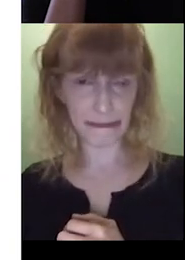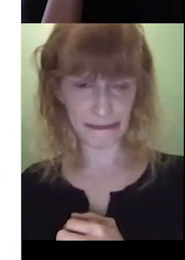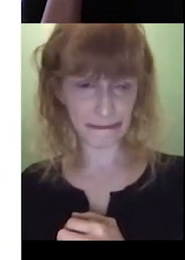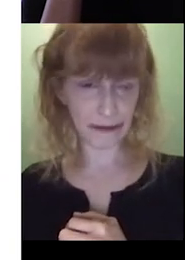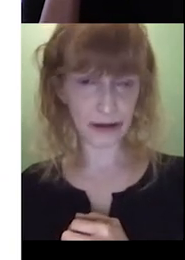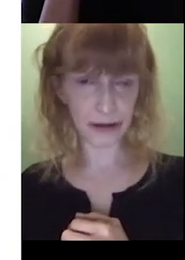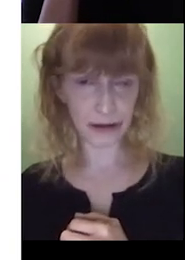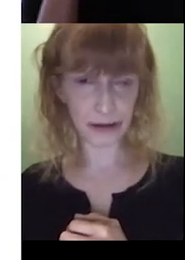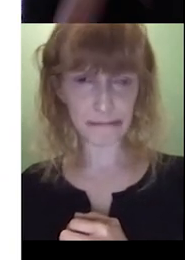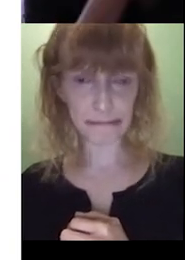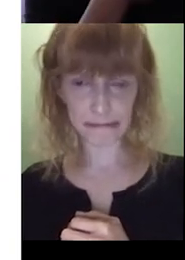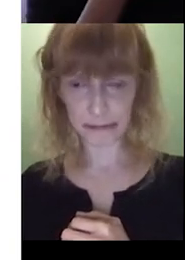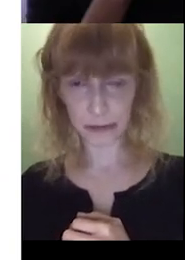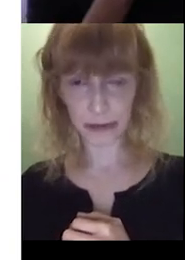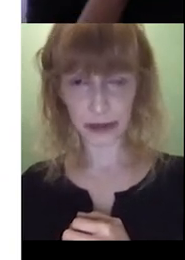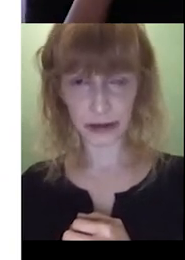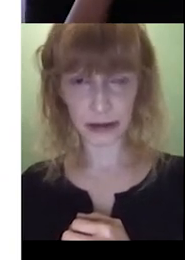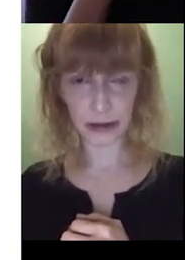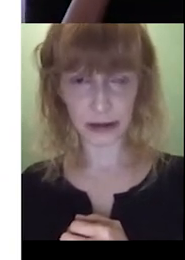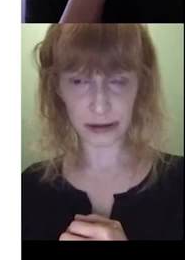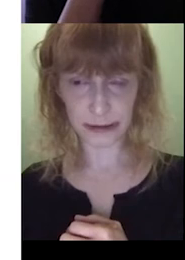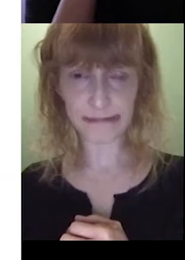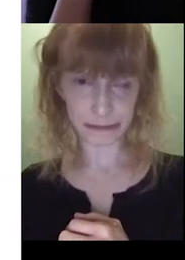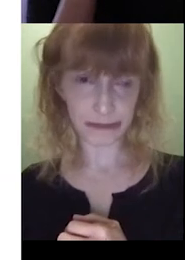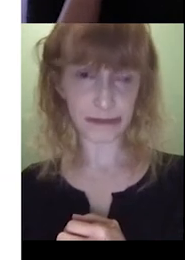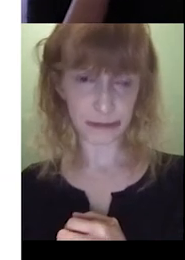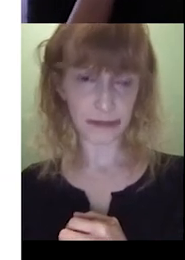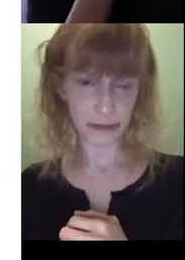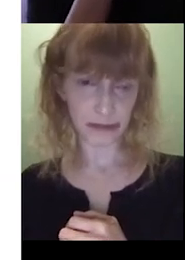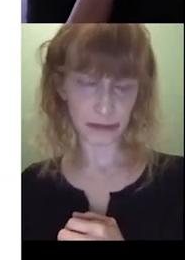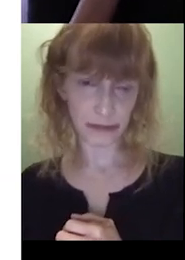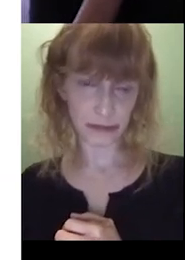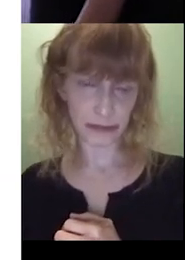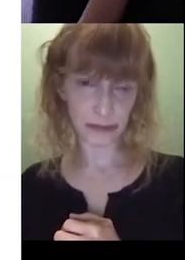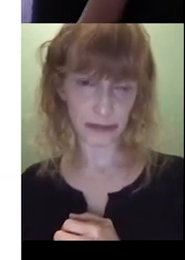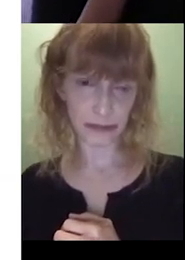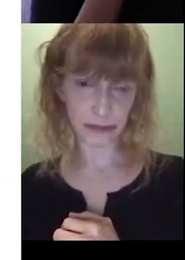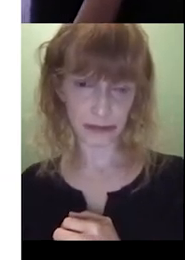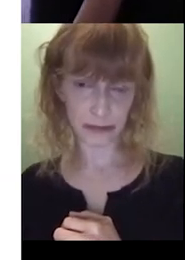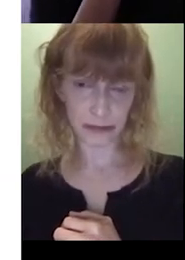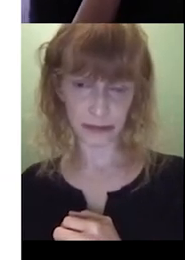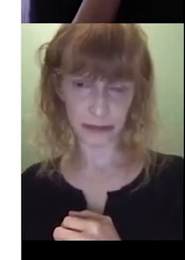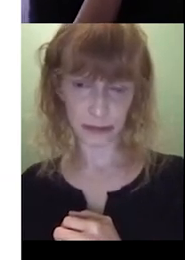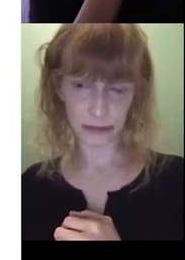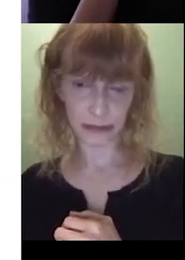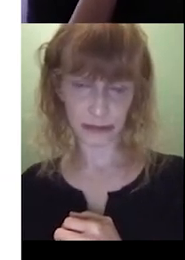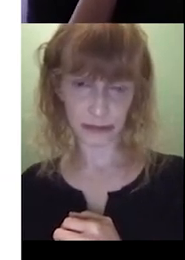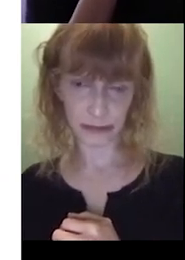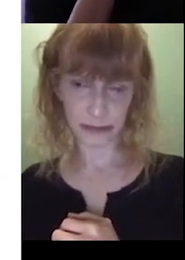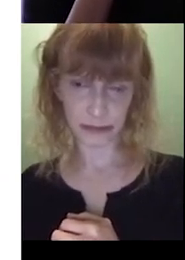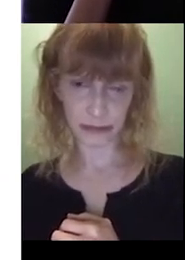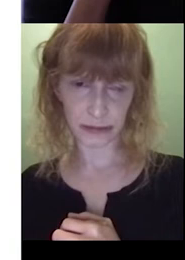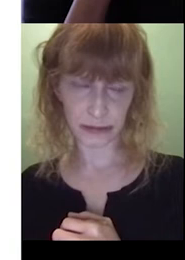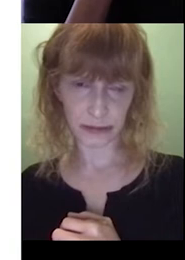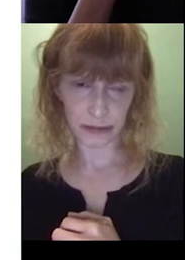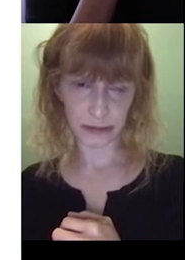Libby? Yeah, I'd probably agree. You know, fingerspelling is not a big part of keyword sign as opposed to Auslan, if you're for any people who